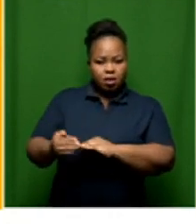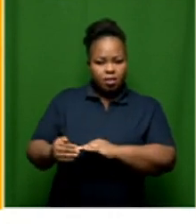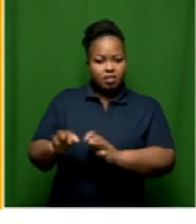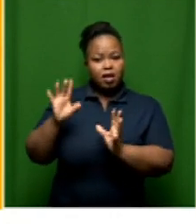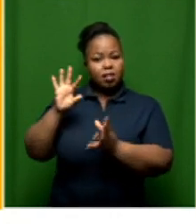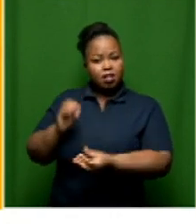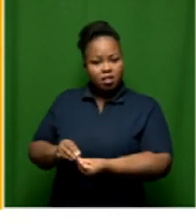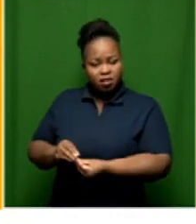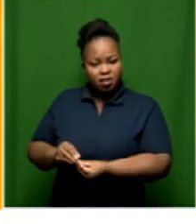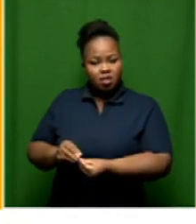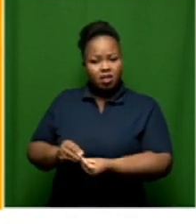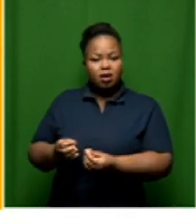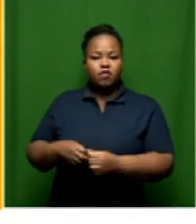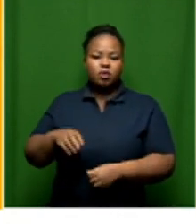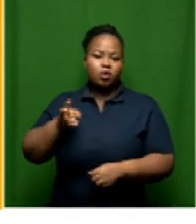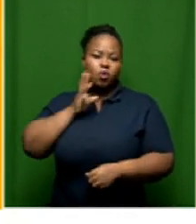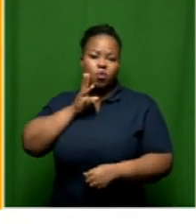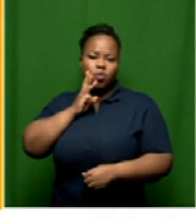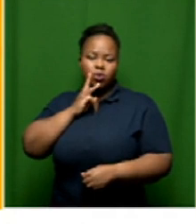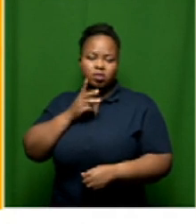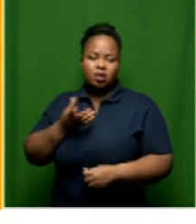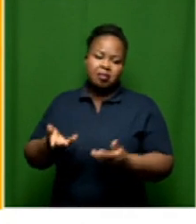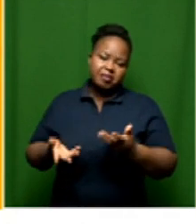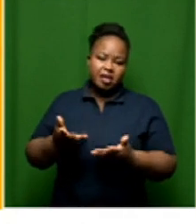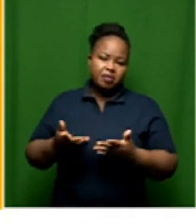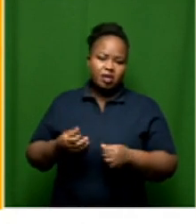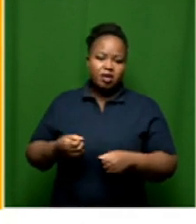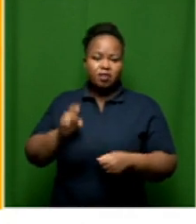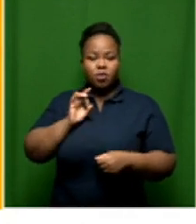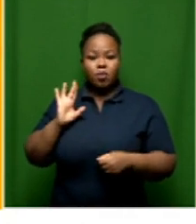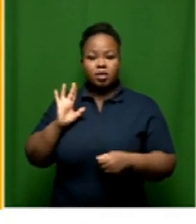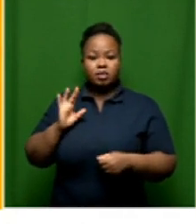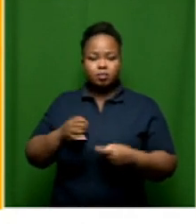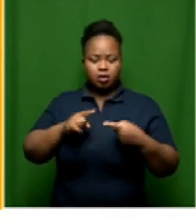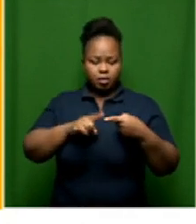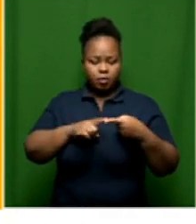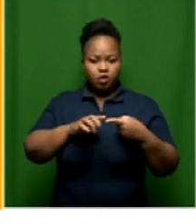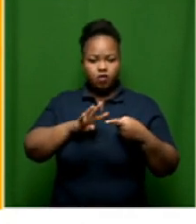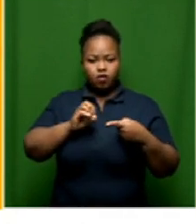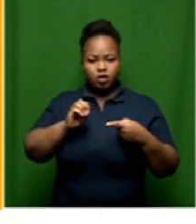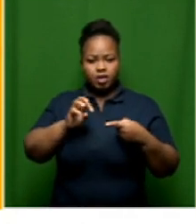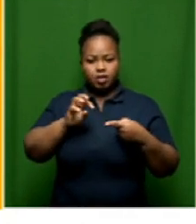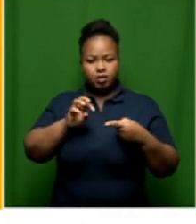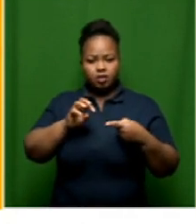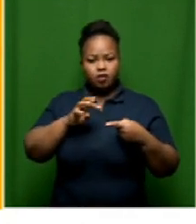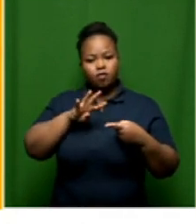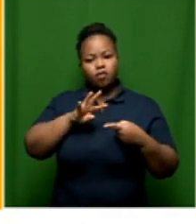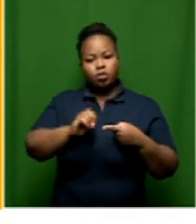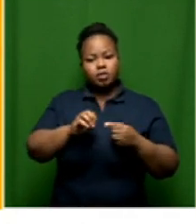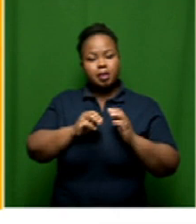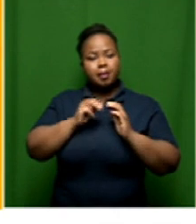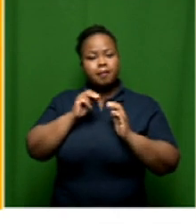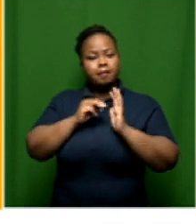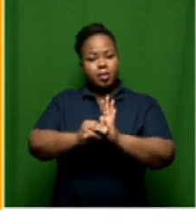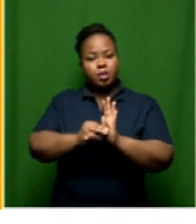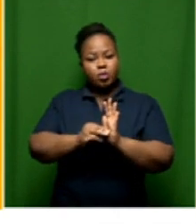to the usage of water of two. Let's say, for example, they go once. It's 400 million, 40 million liters that is